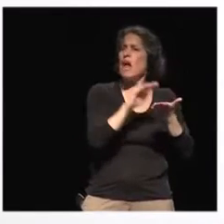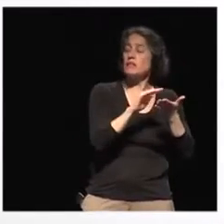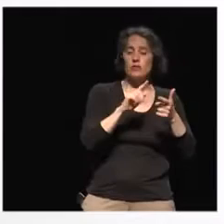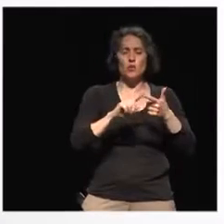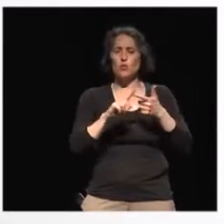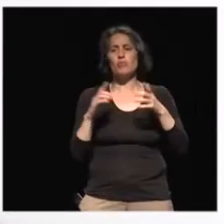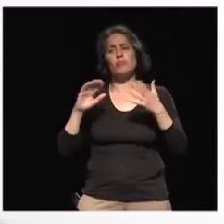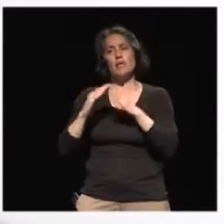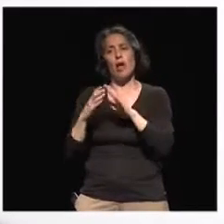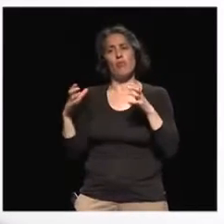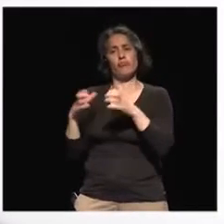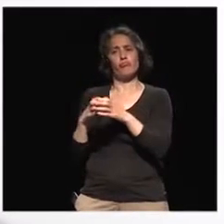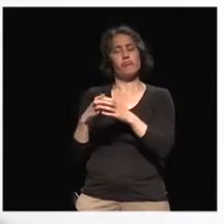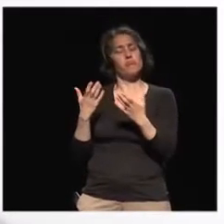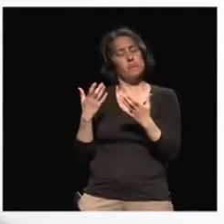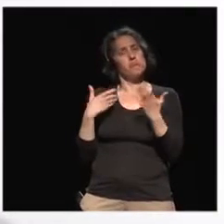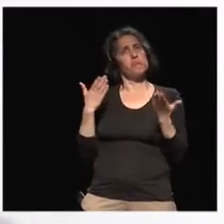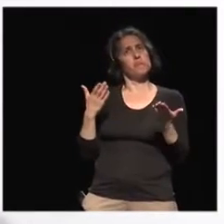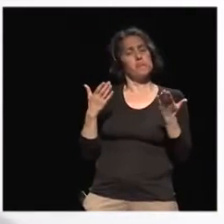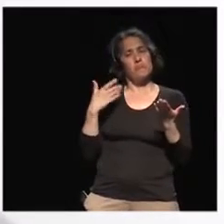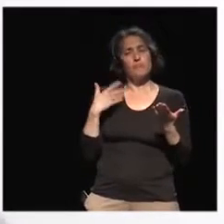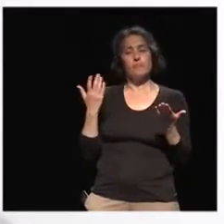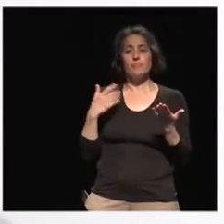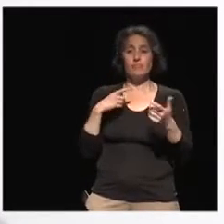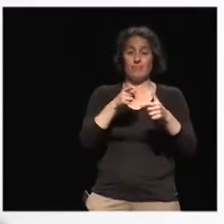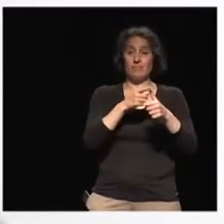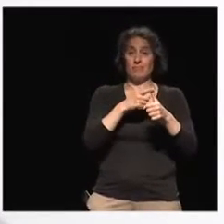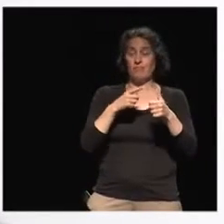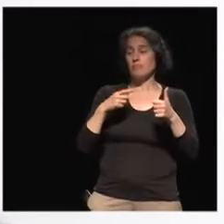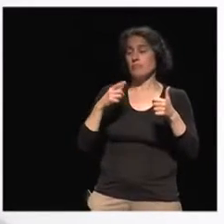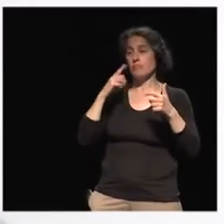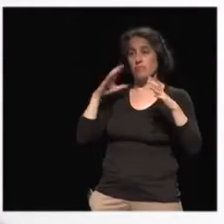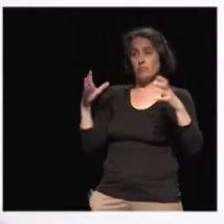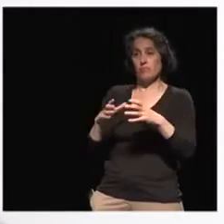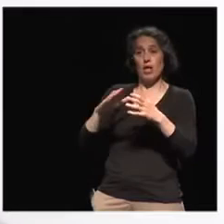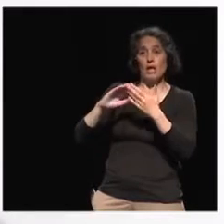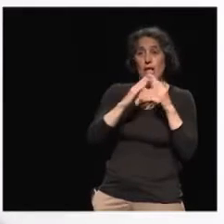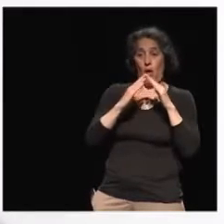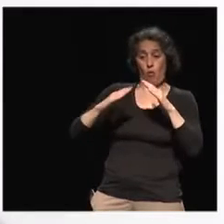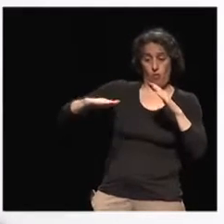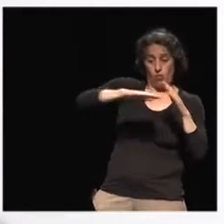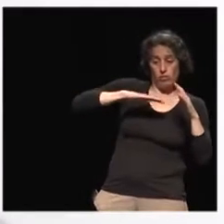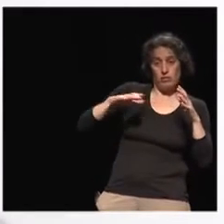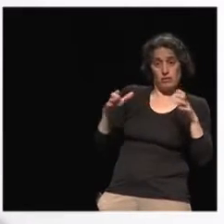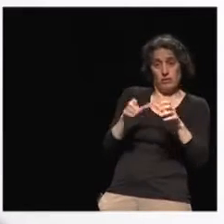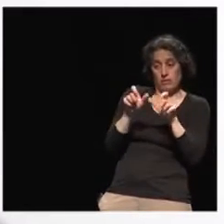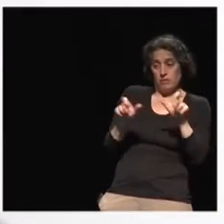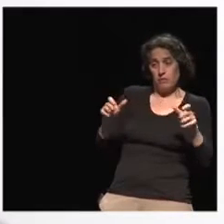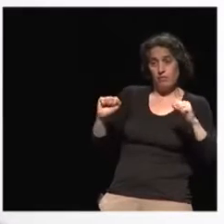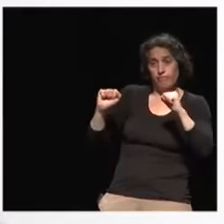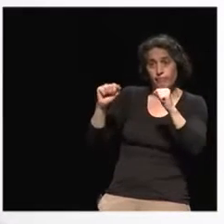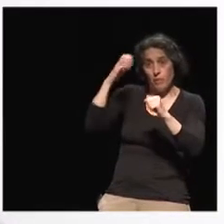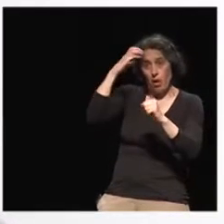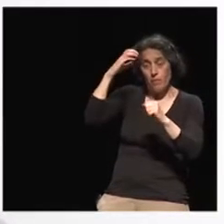be done to empower local citizens. First of all, they should be duly